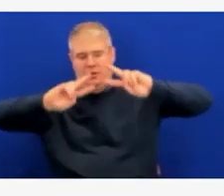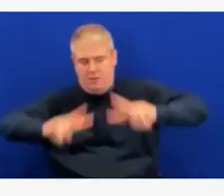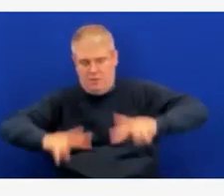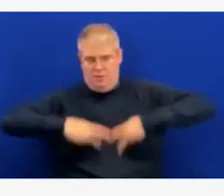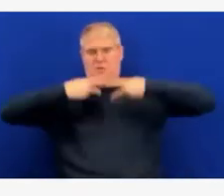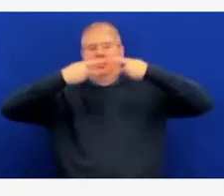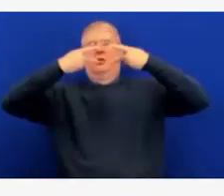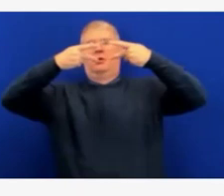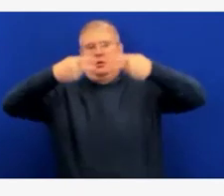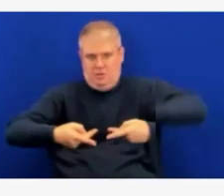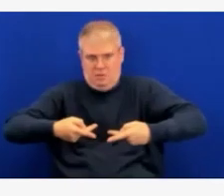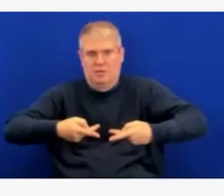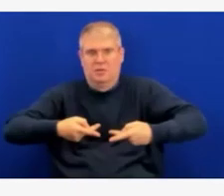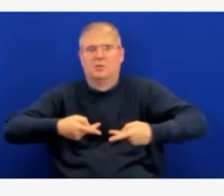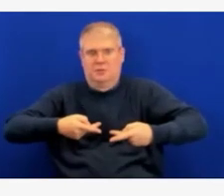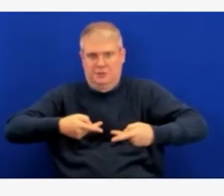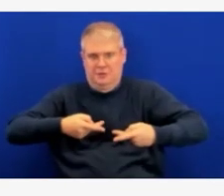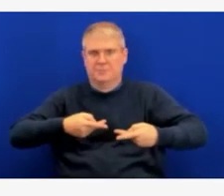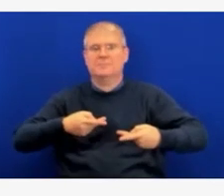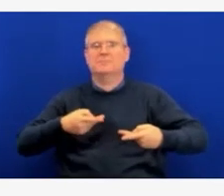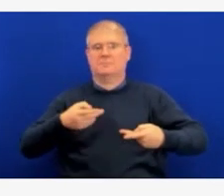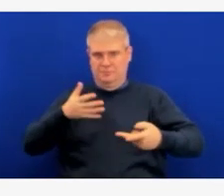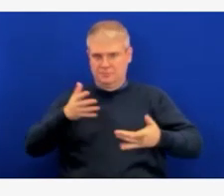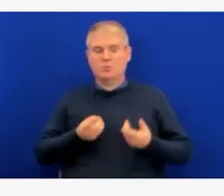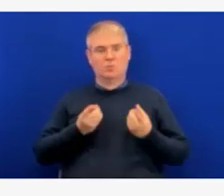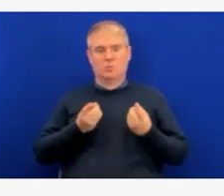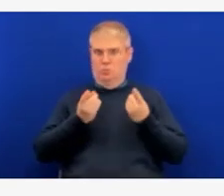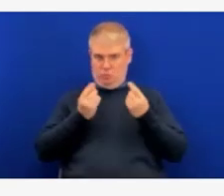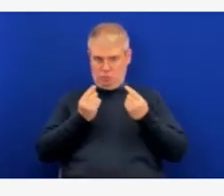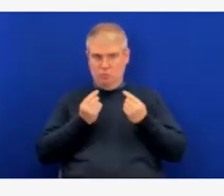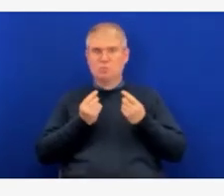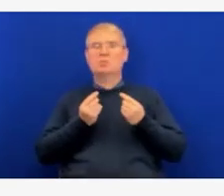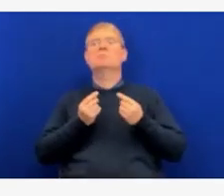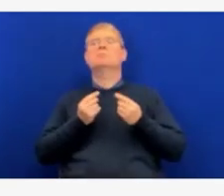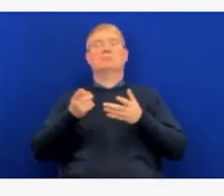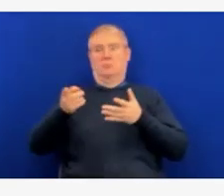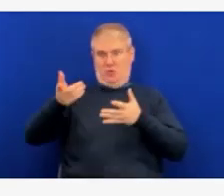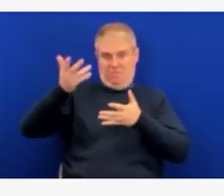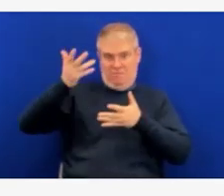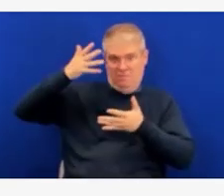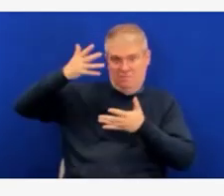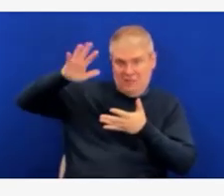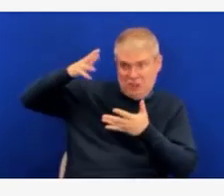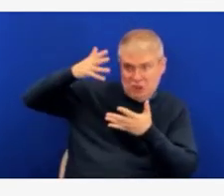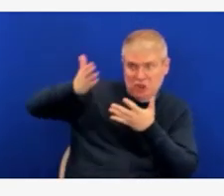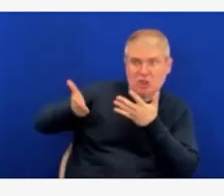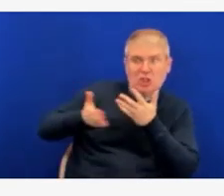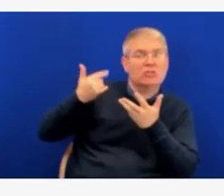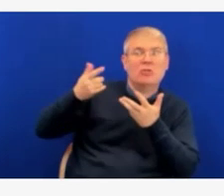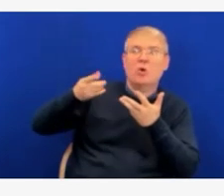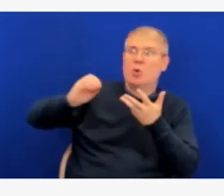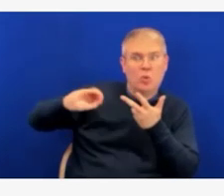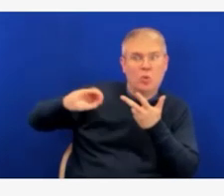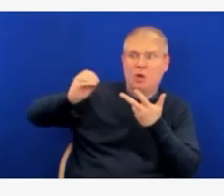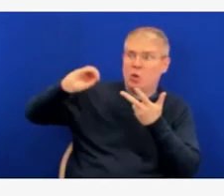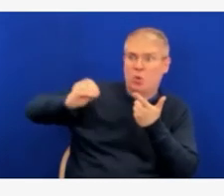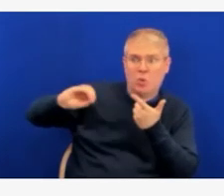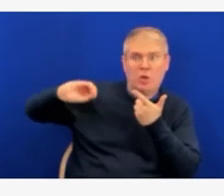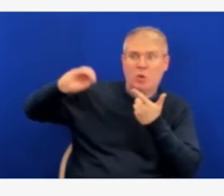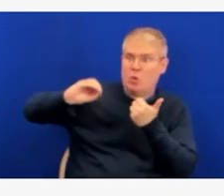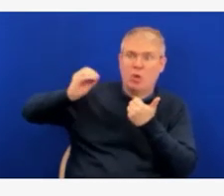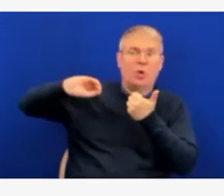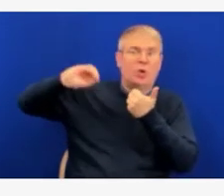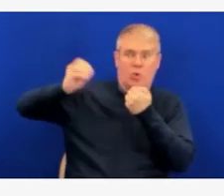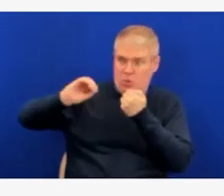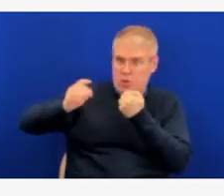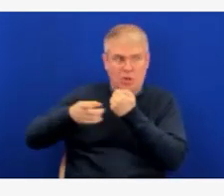the reverse. So we would look for input from hospitals as to whether they're still in crisis standards of care or not. And I